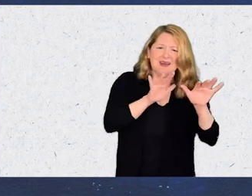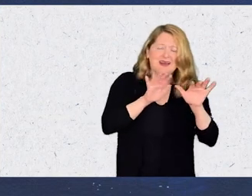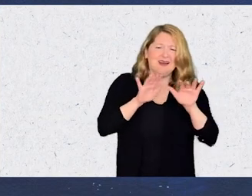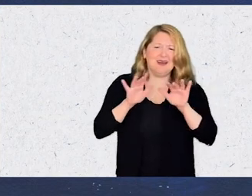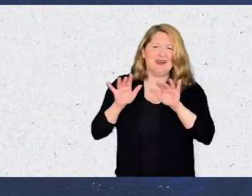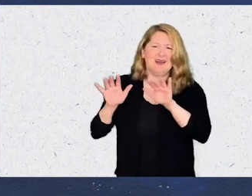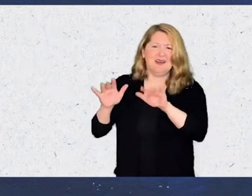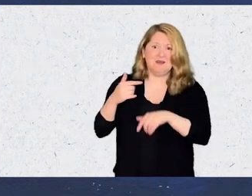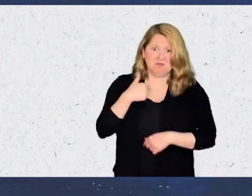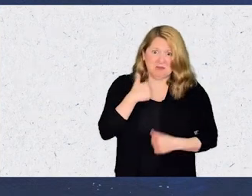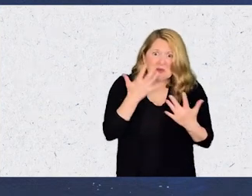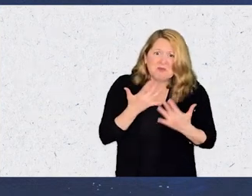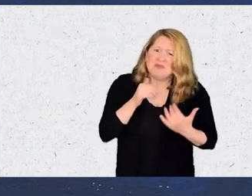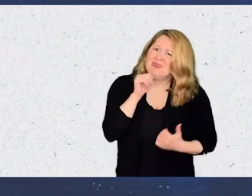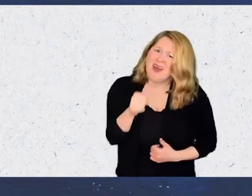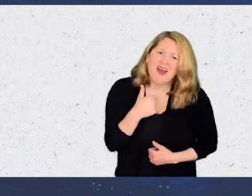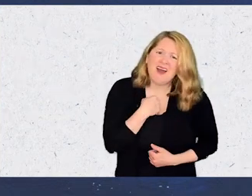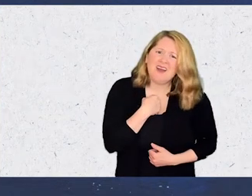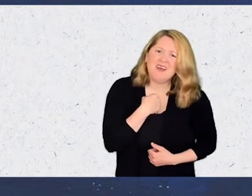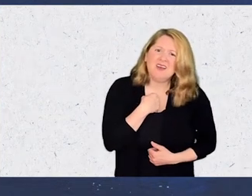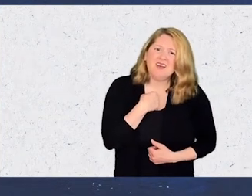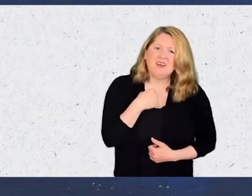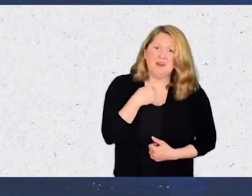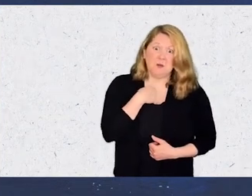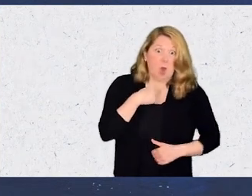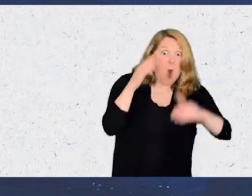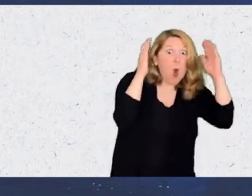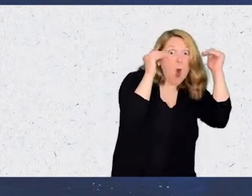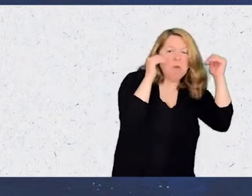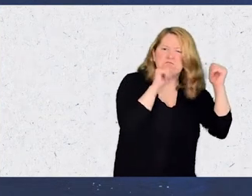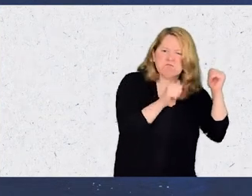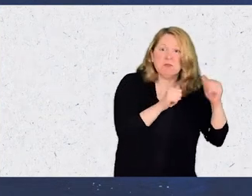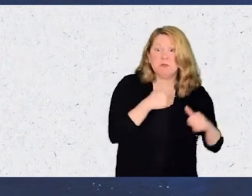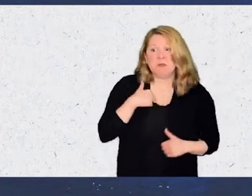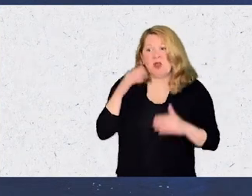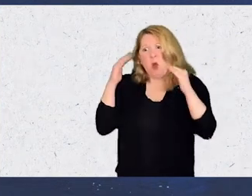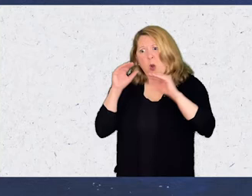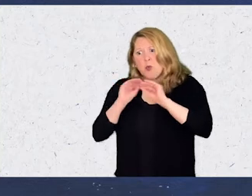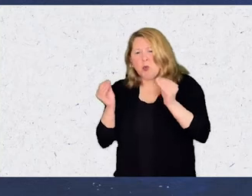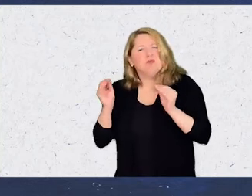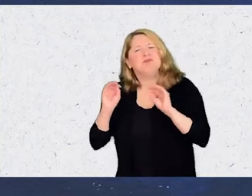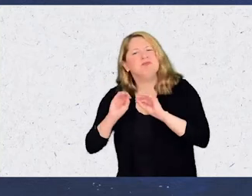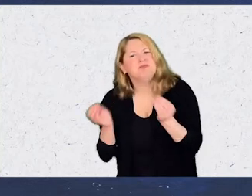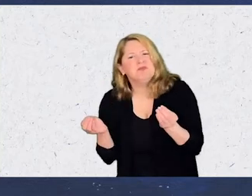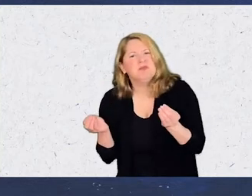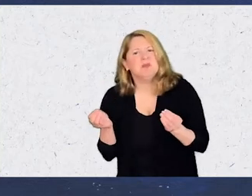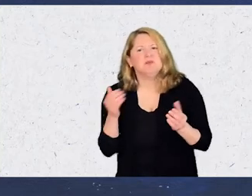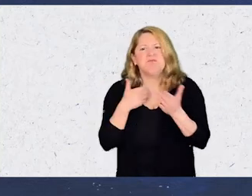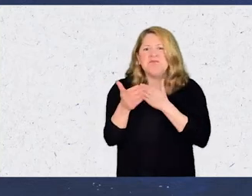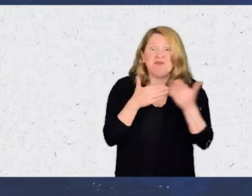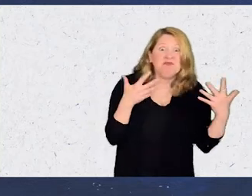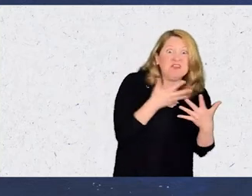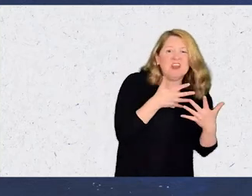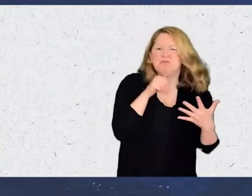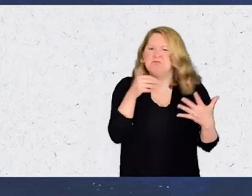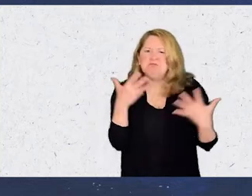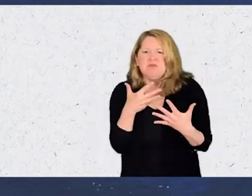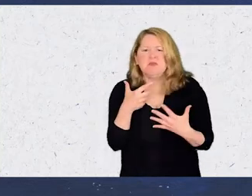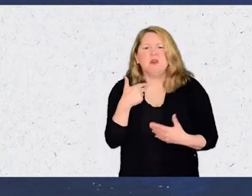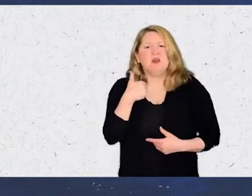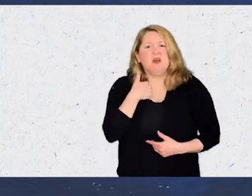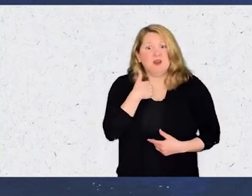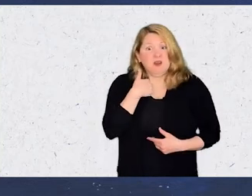I am not waiting. I am neither hopeful nor hopeless, neither fearful nor fearless. I am here,